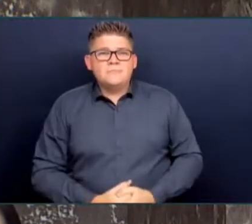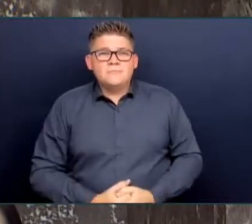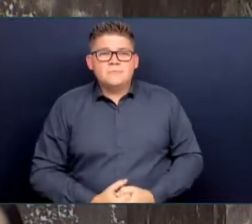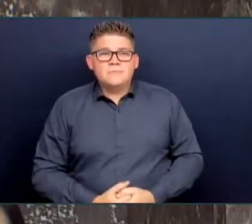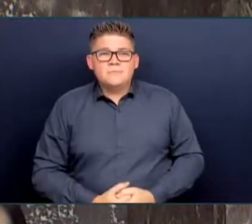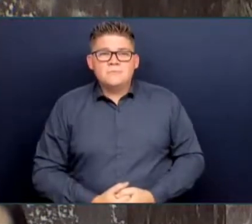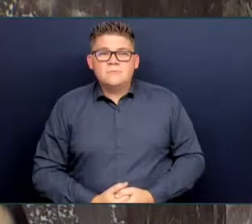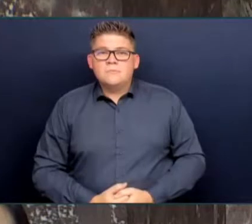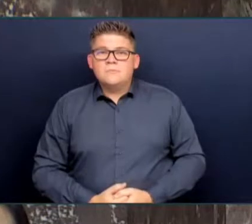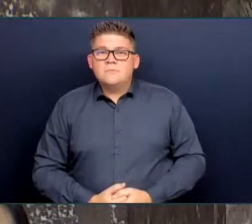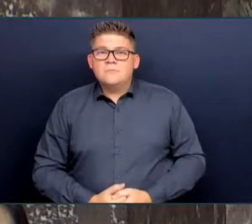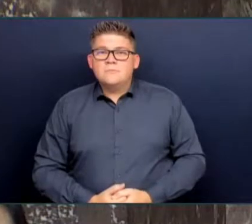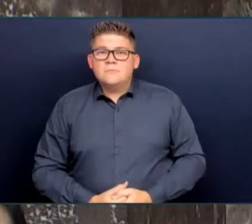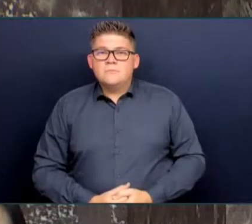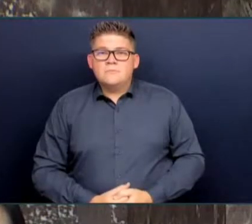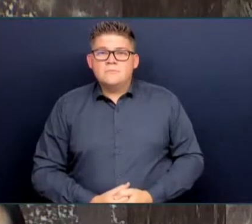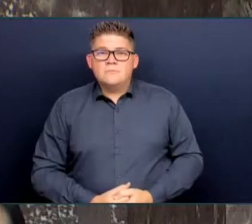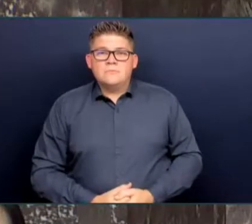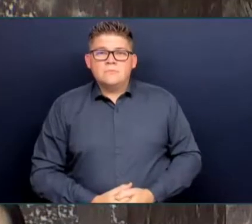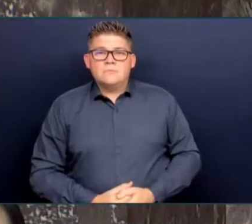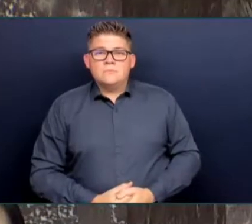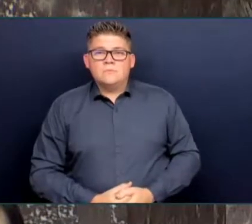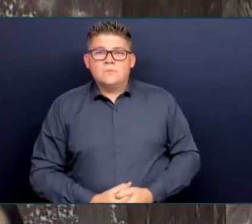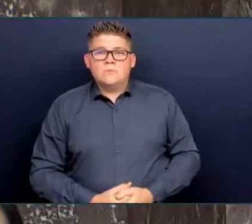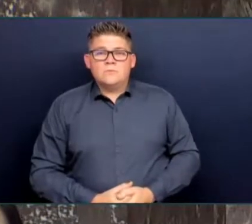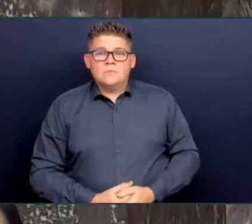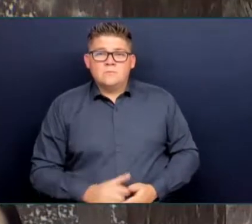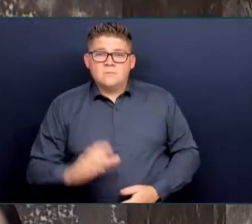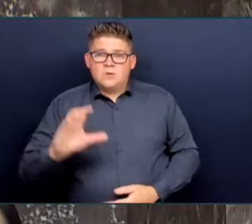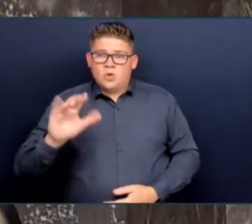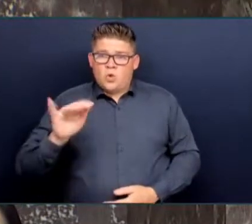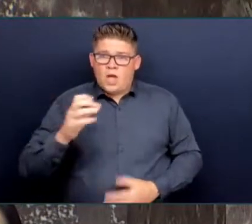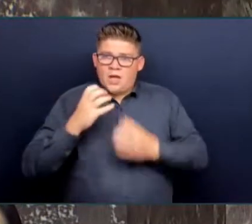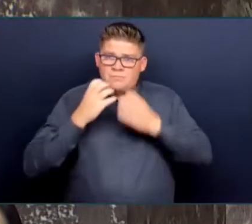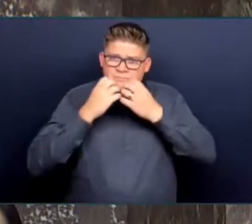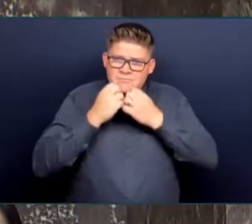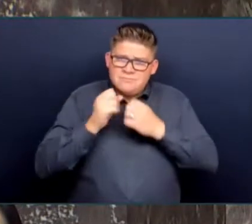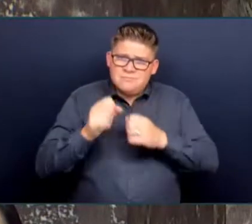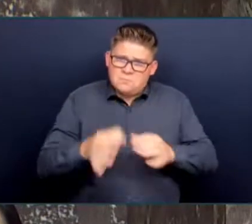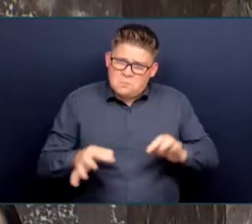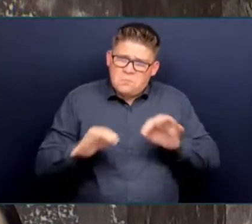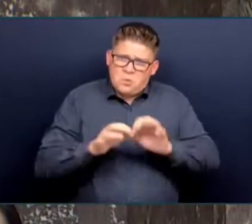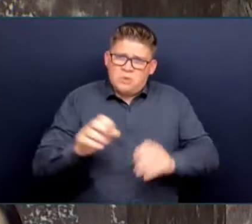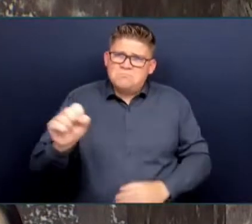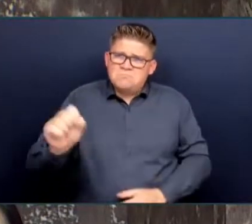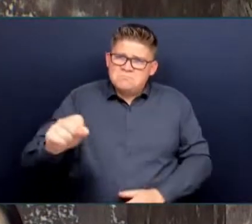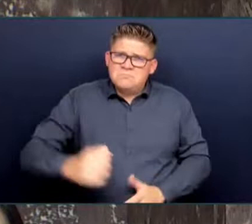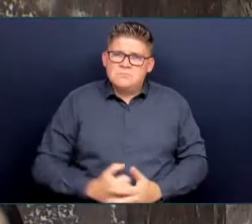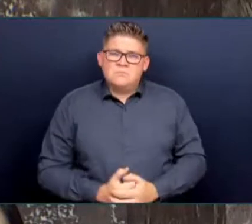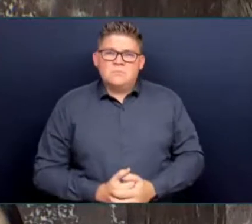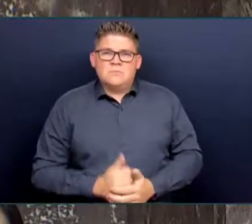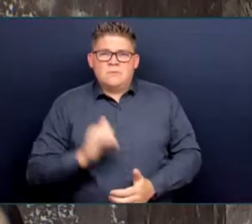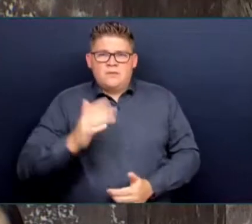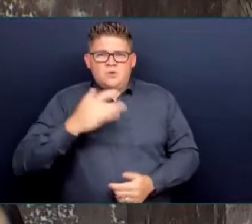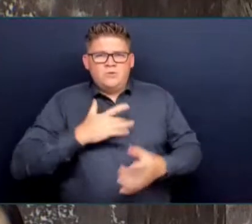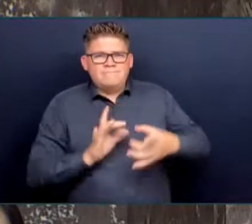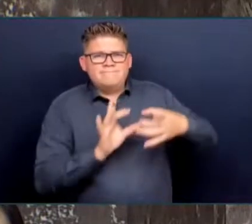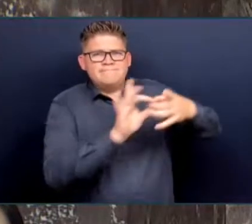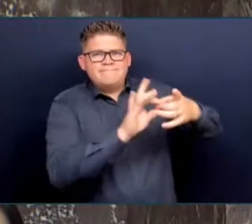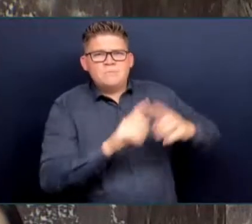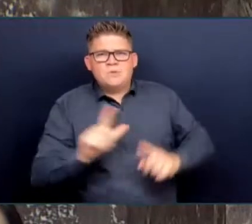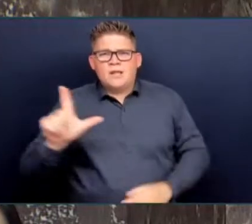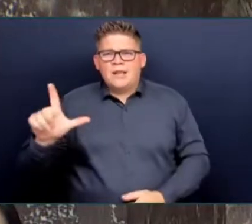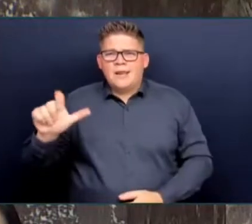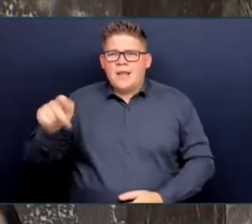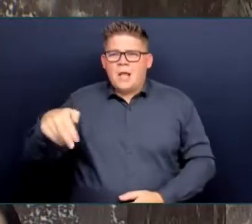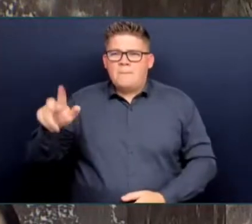incredibly seriously. That's why we worked with local government to put together the Lepard Report, to put in place what additional recommendations that government